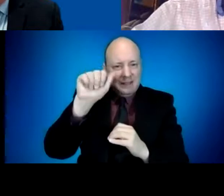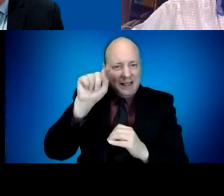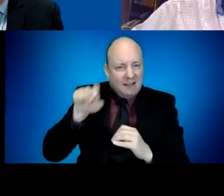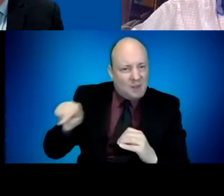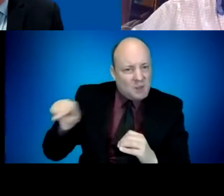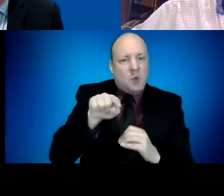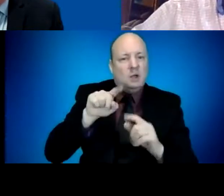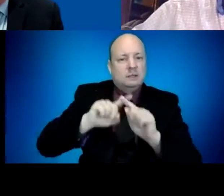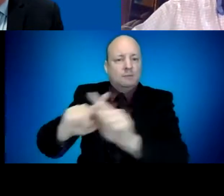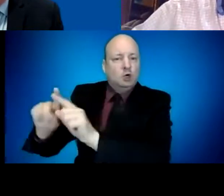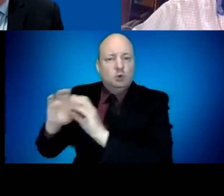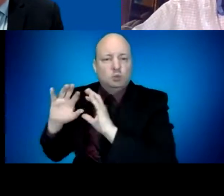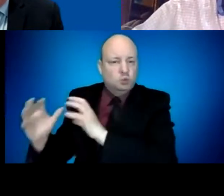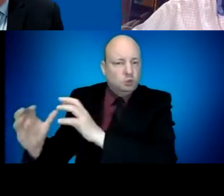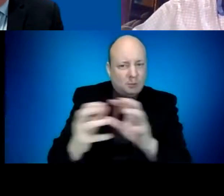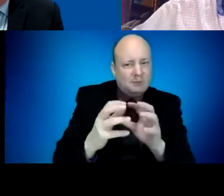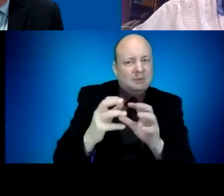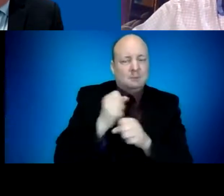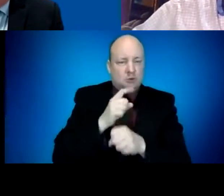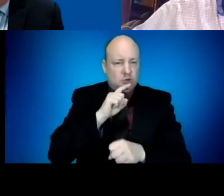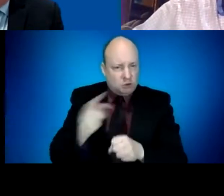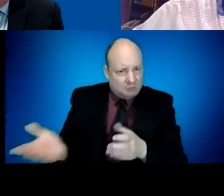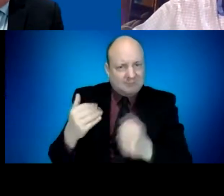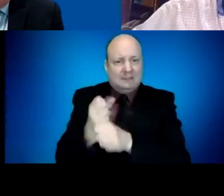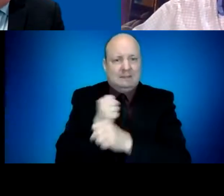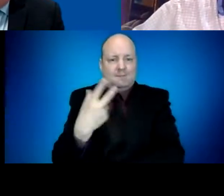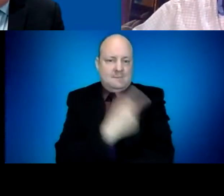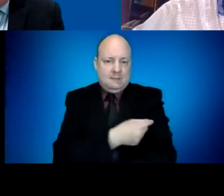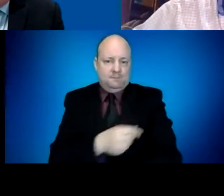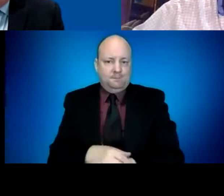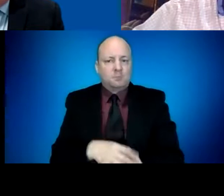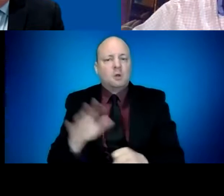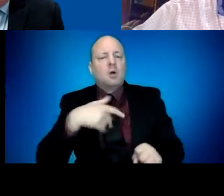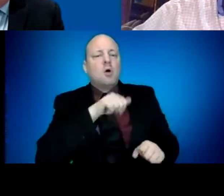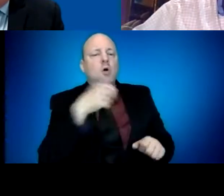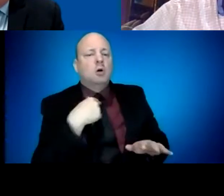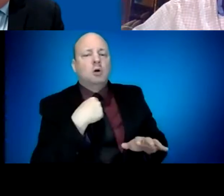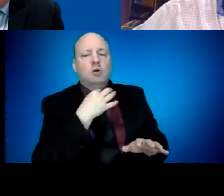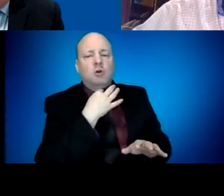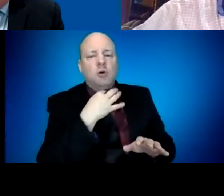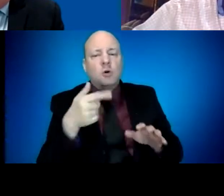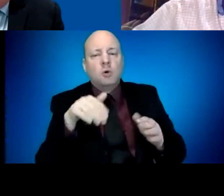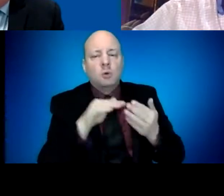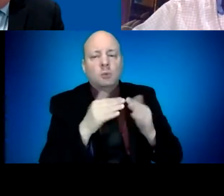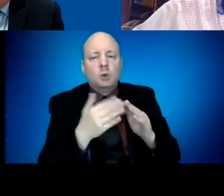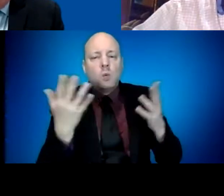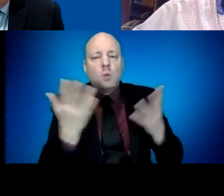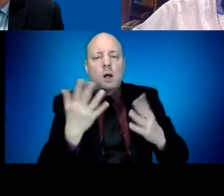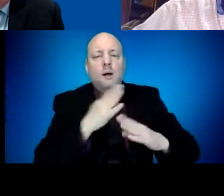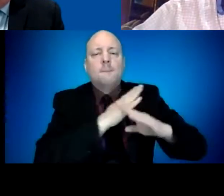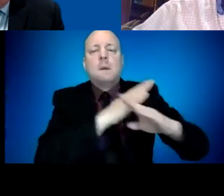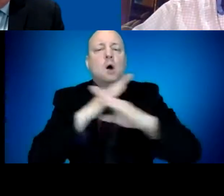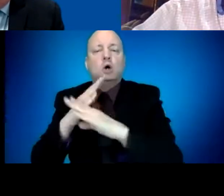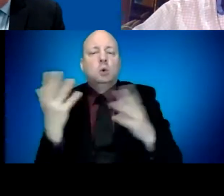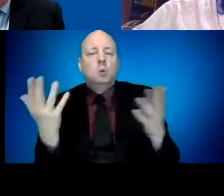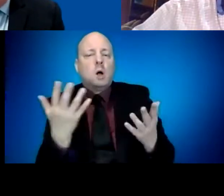what's the state doing to help overcome those barriers? Yeah, so right now, our numbers are actually